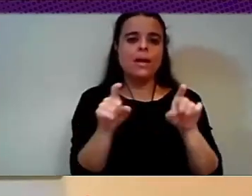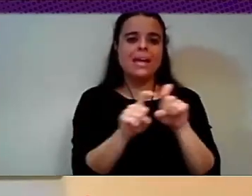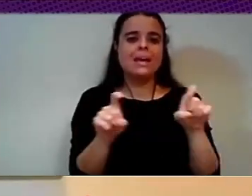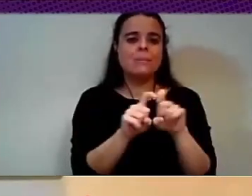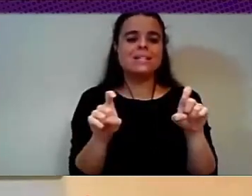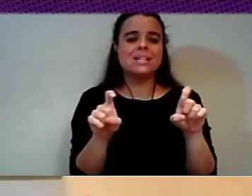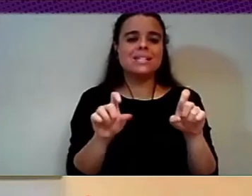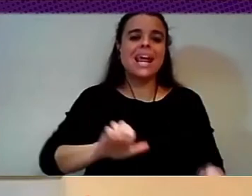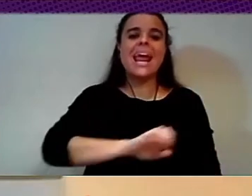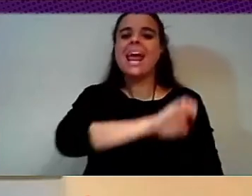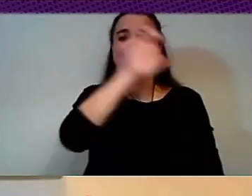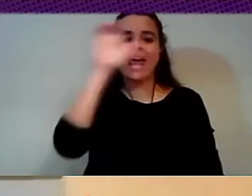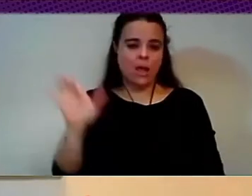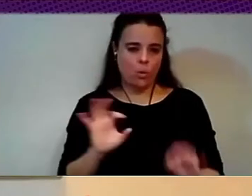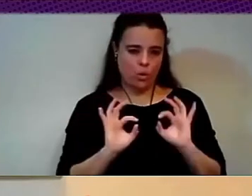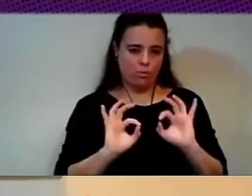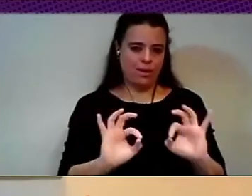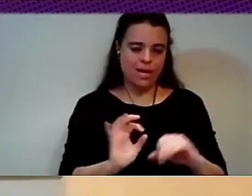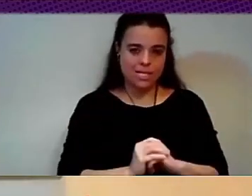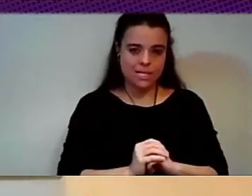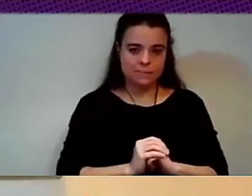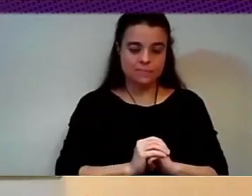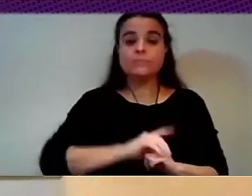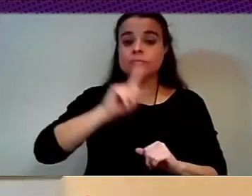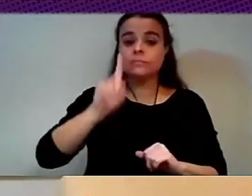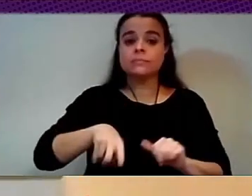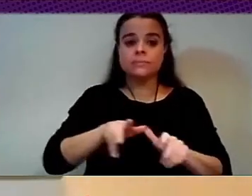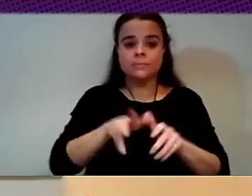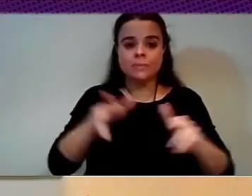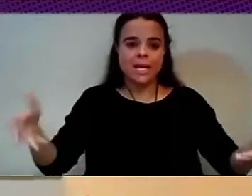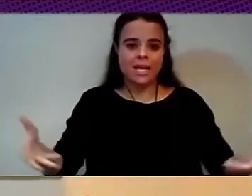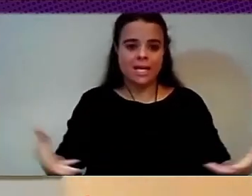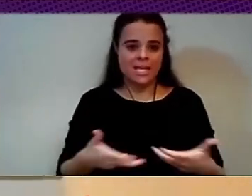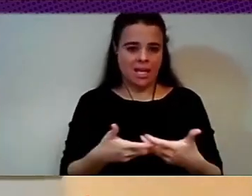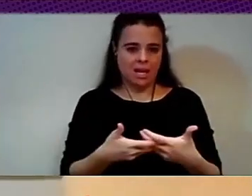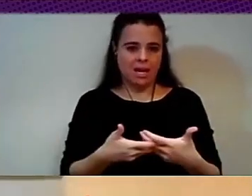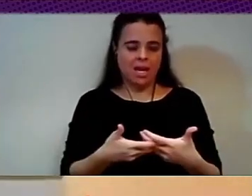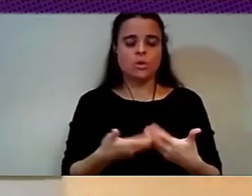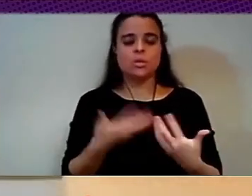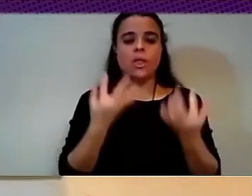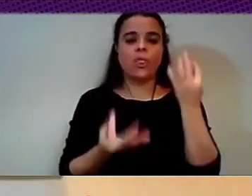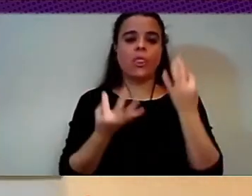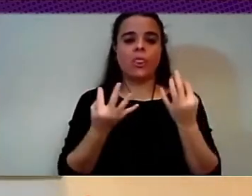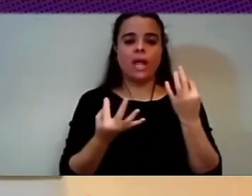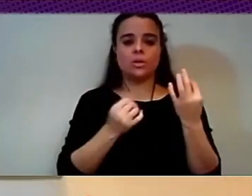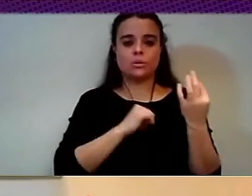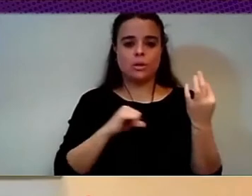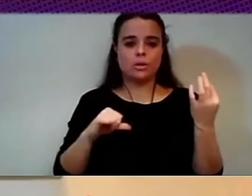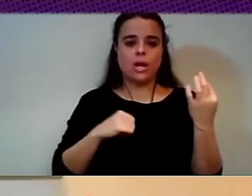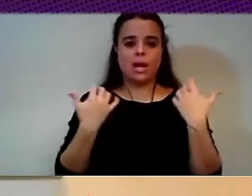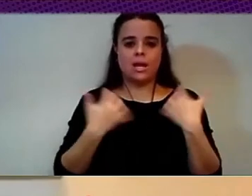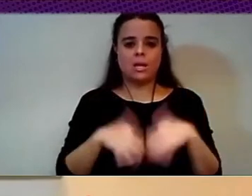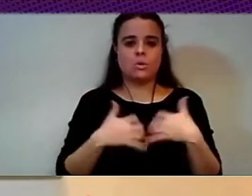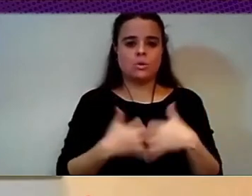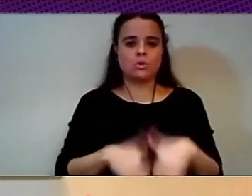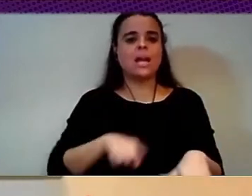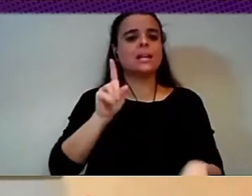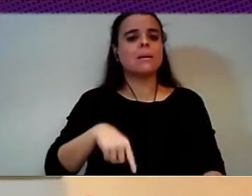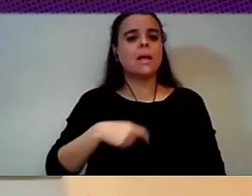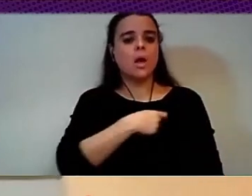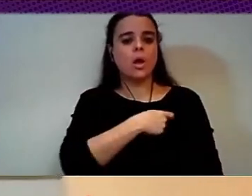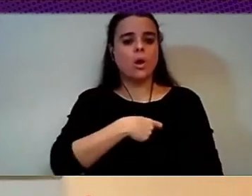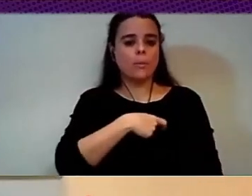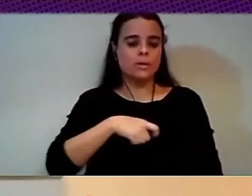personal data and industry data. So now, for instance, the European Commission has released the Data Governance Act, has released